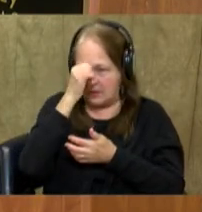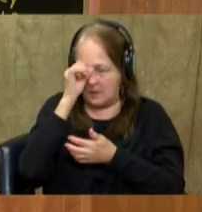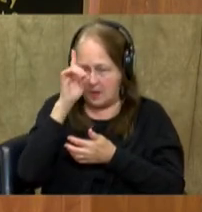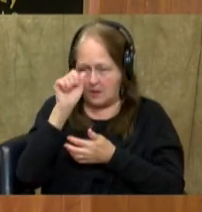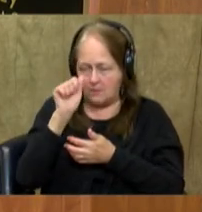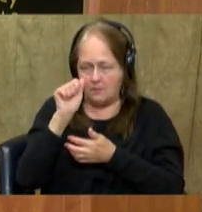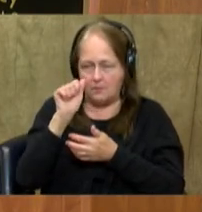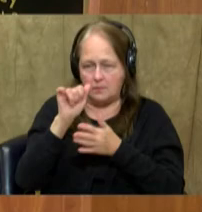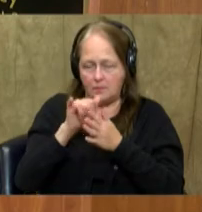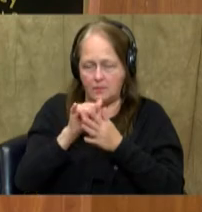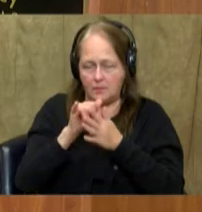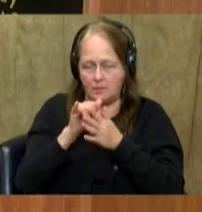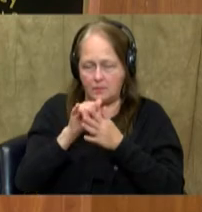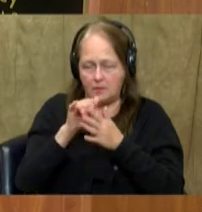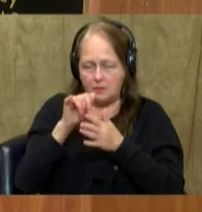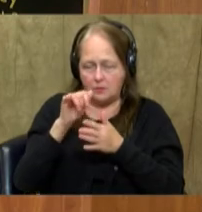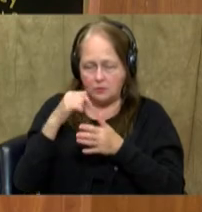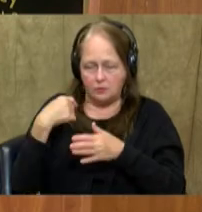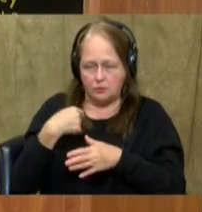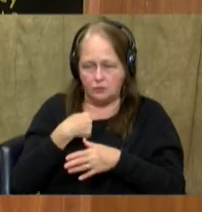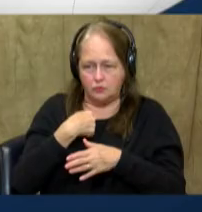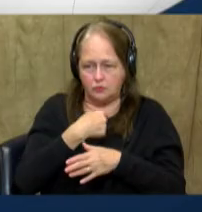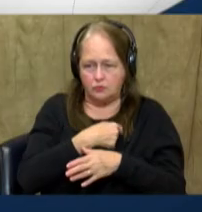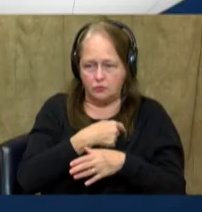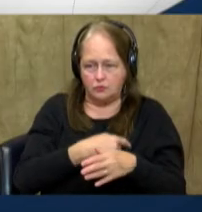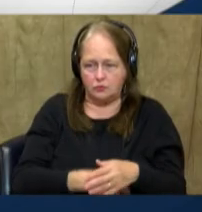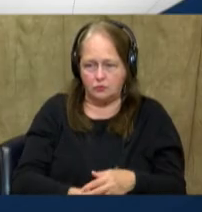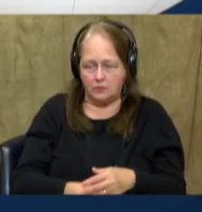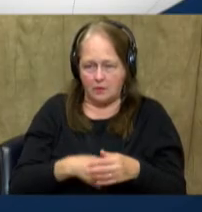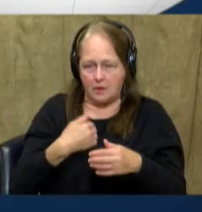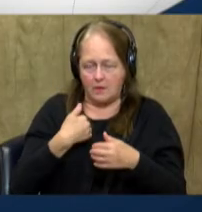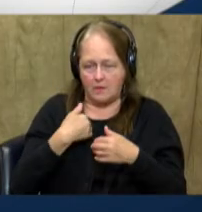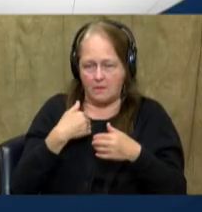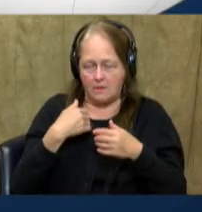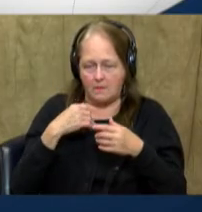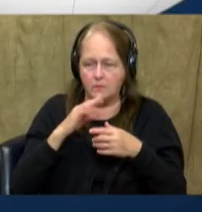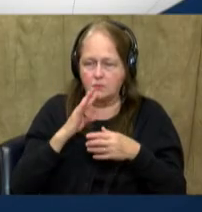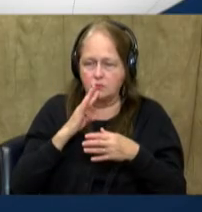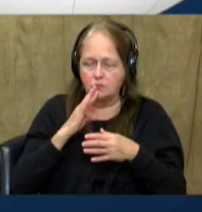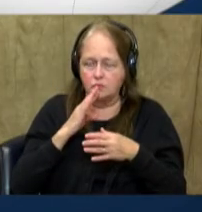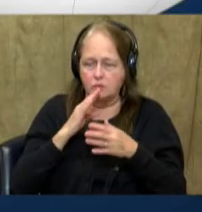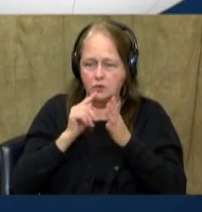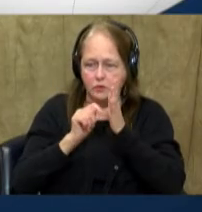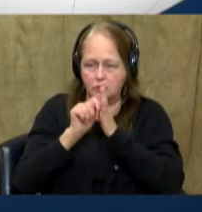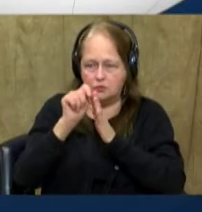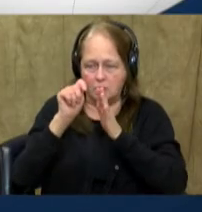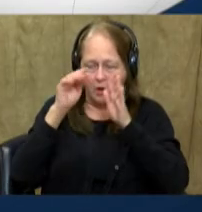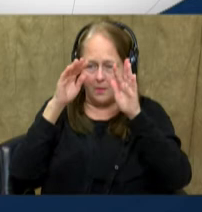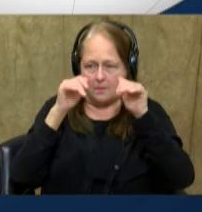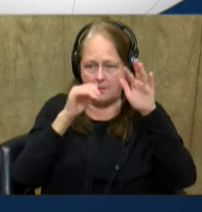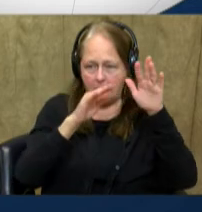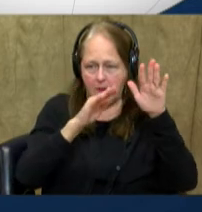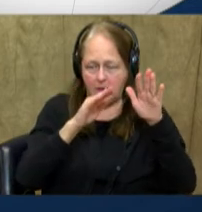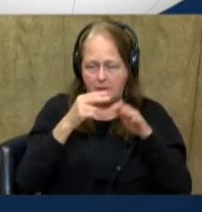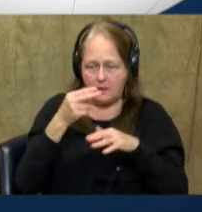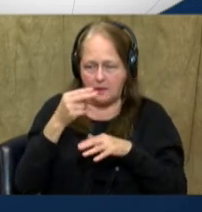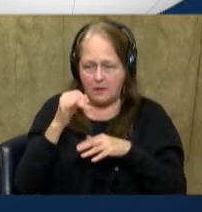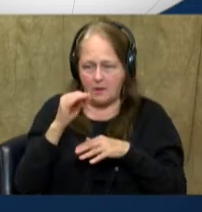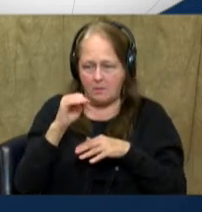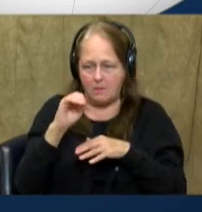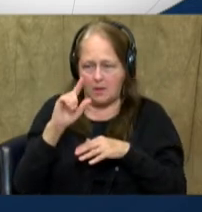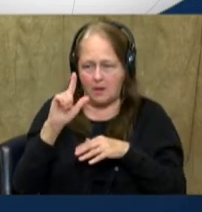populated country behind China. We also have, as I mentioned, the world's tallest mountain range, the Himalayas.